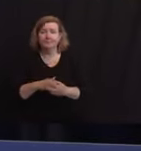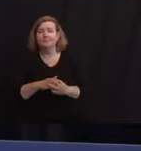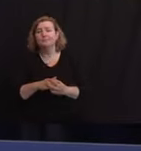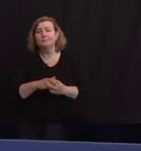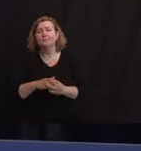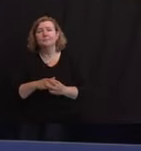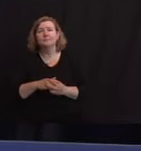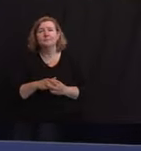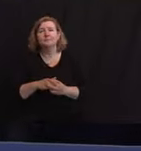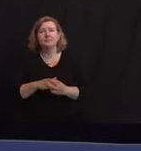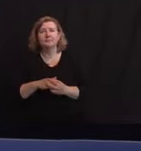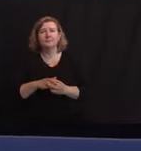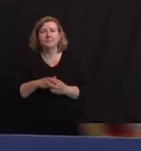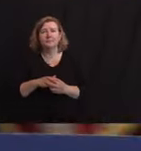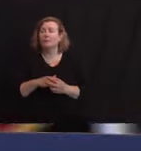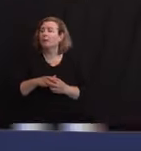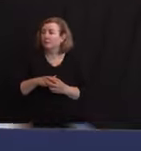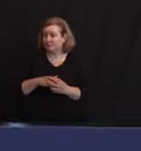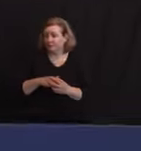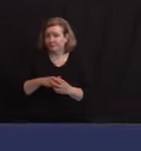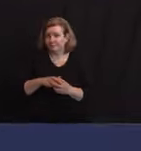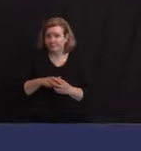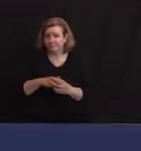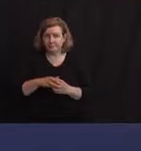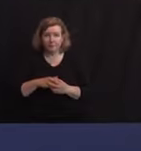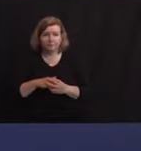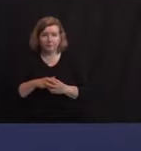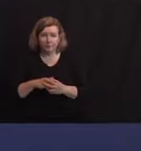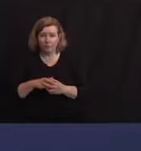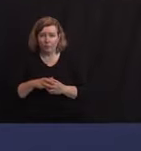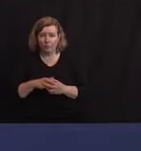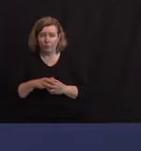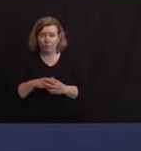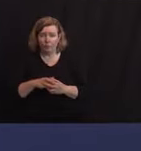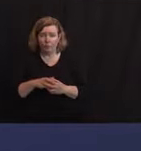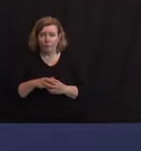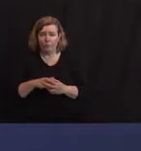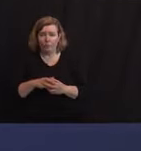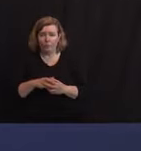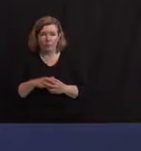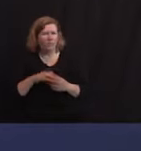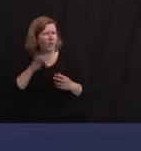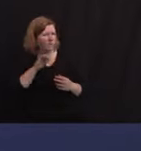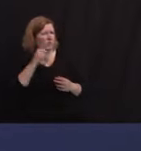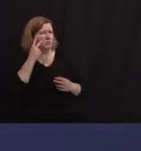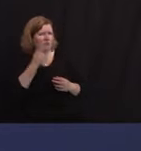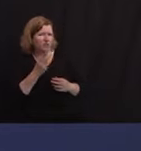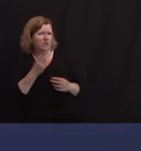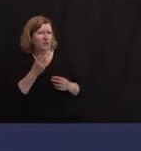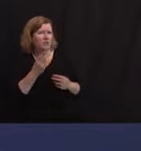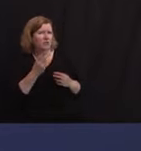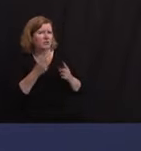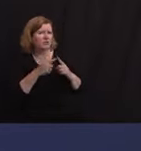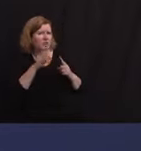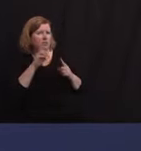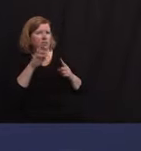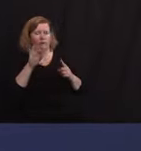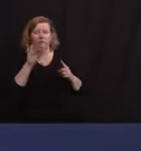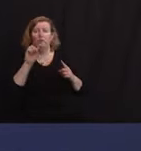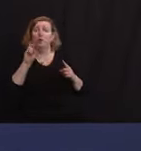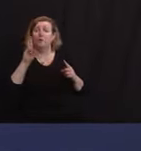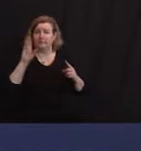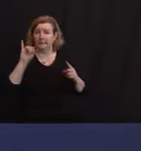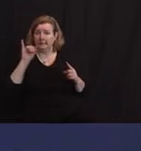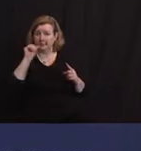You know, I also, Tina, saw an implication at least from Tony Fauci yesterday. In fact, I think he was